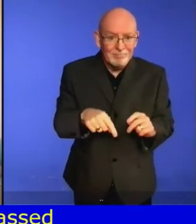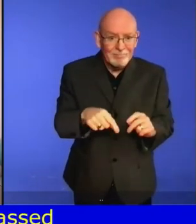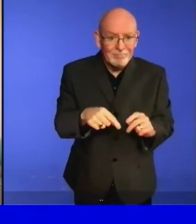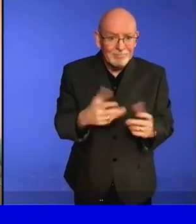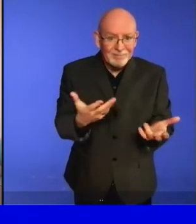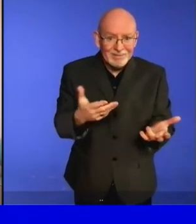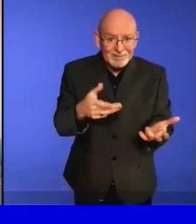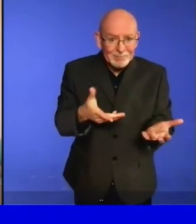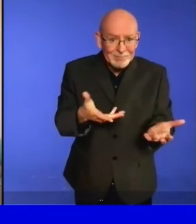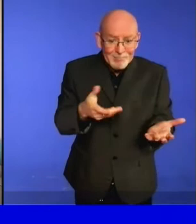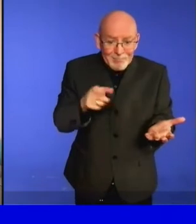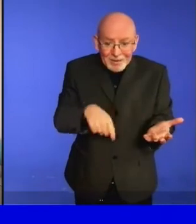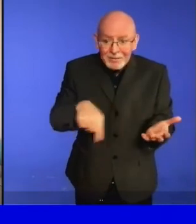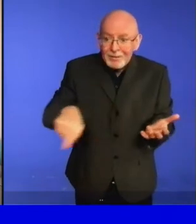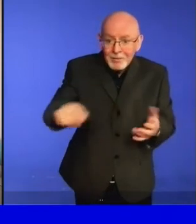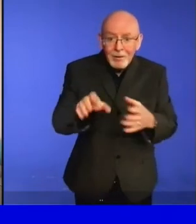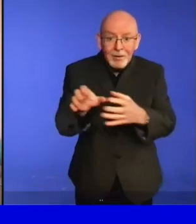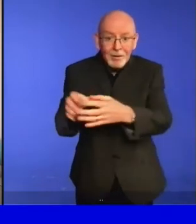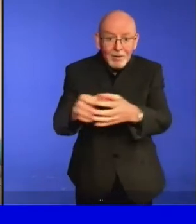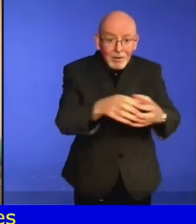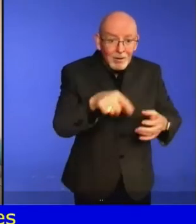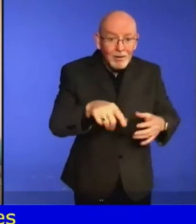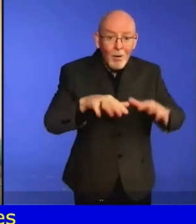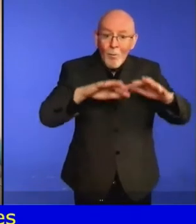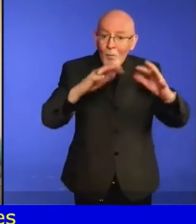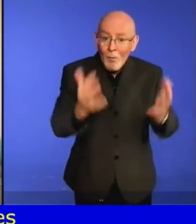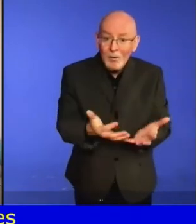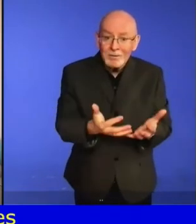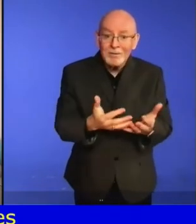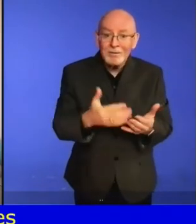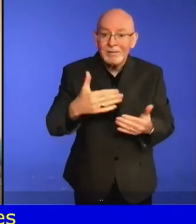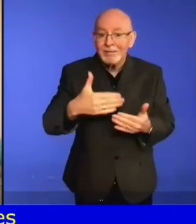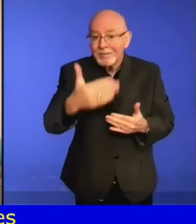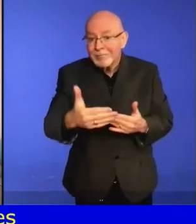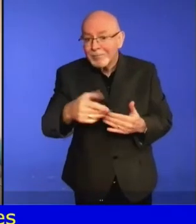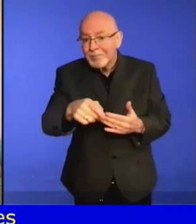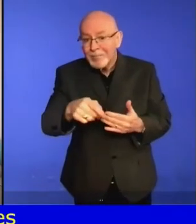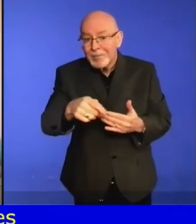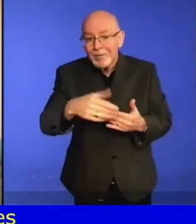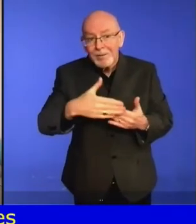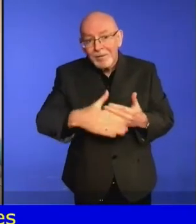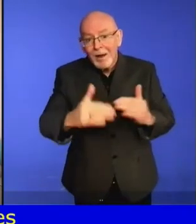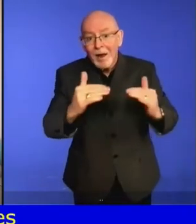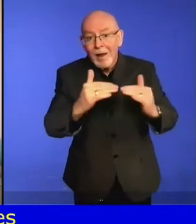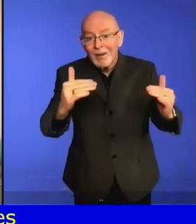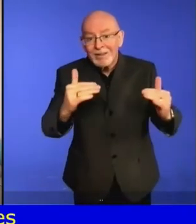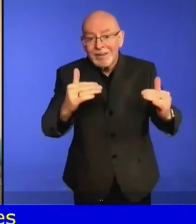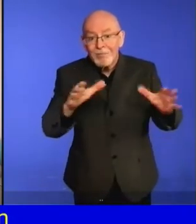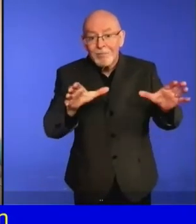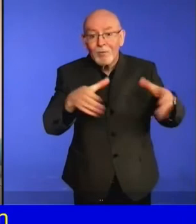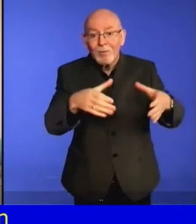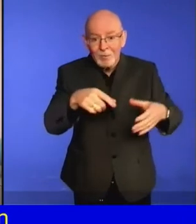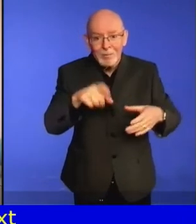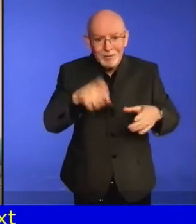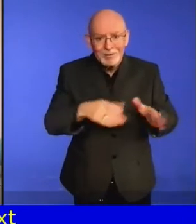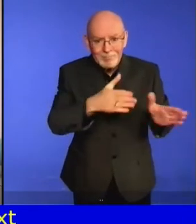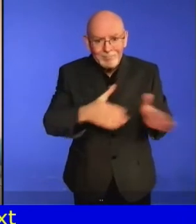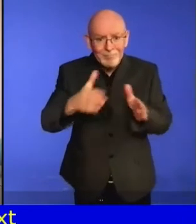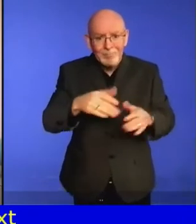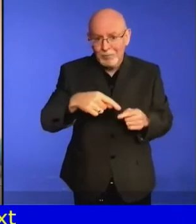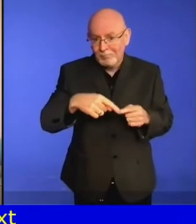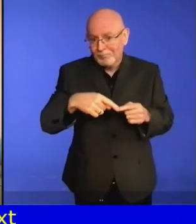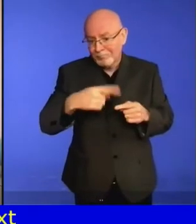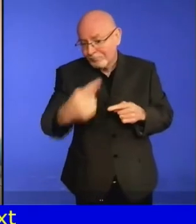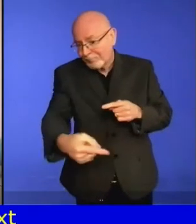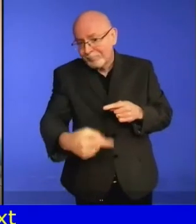should be attended by actual women with disabilities and their representative organizations. We are talking